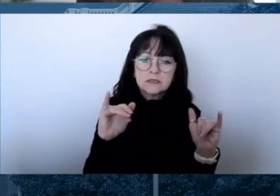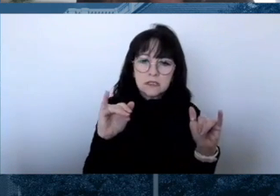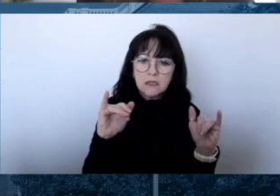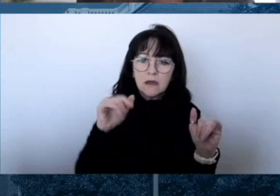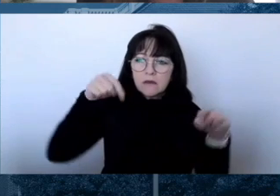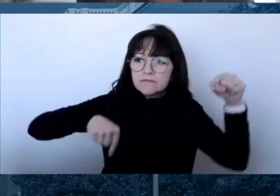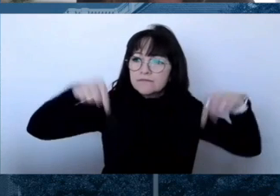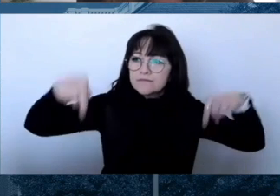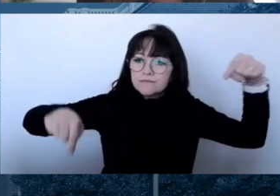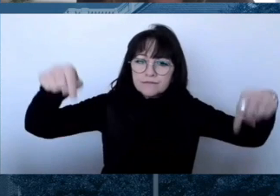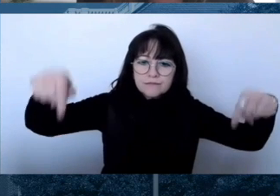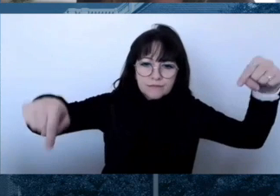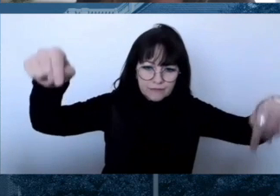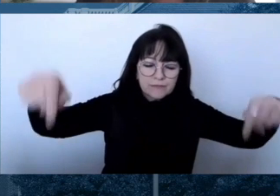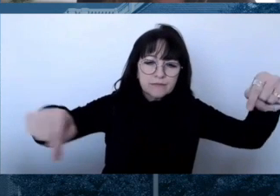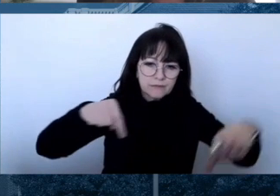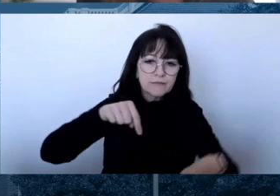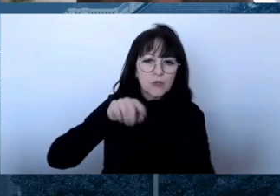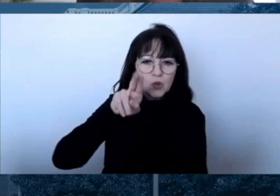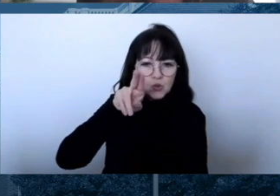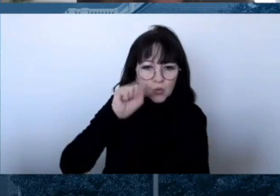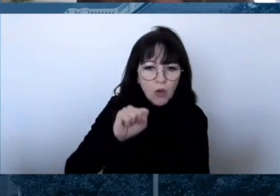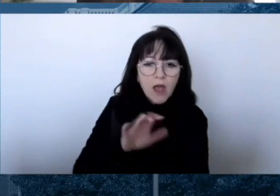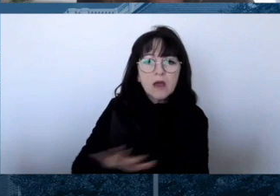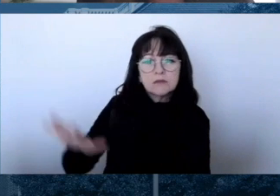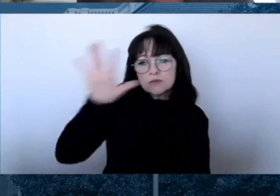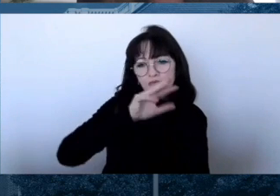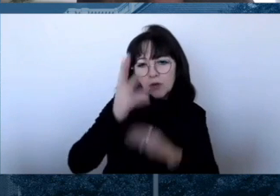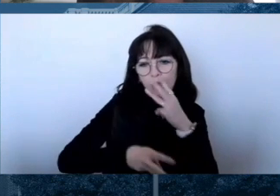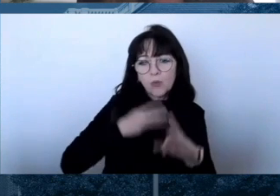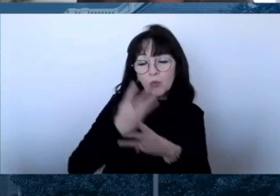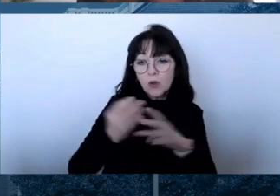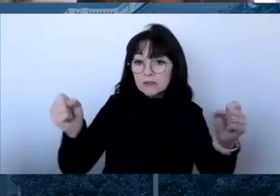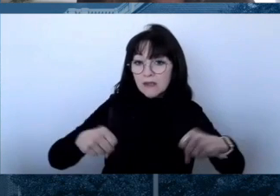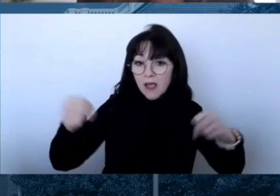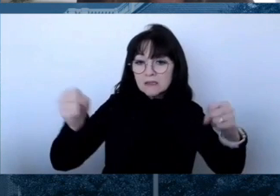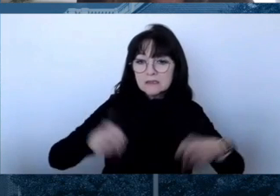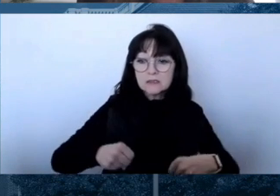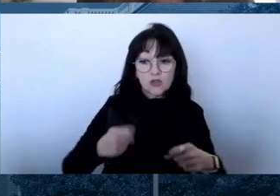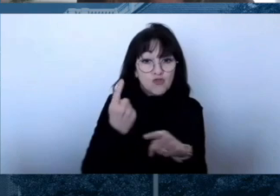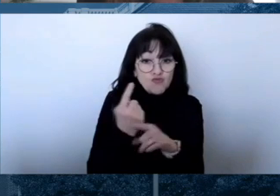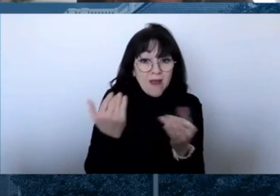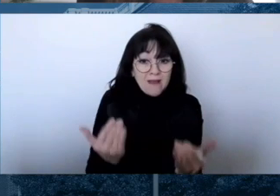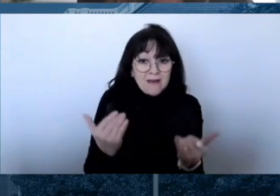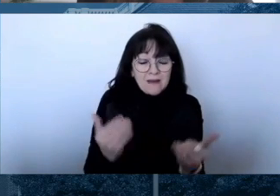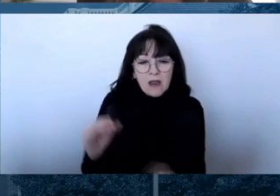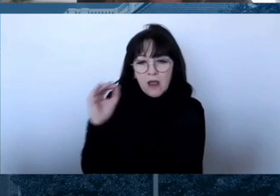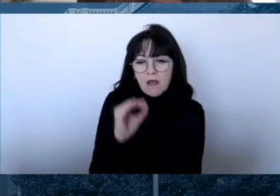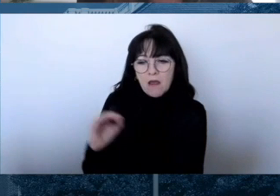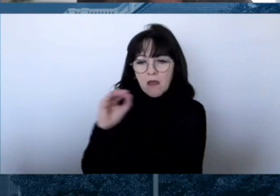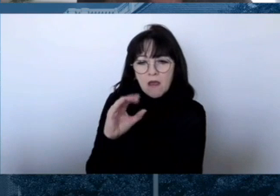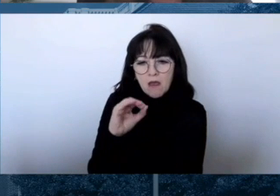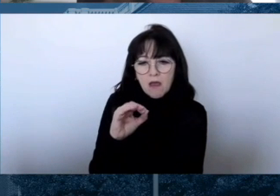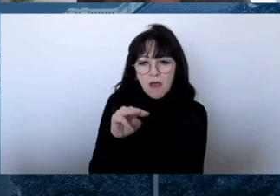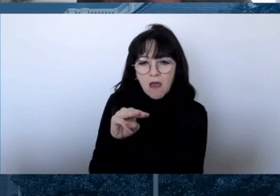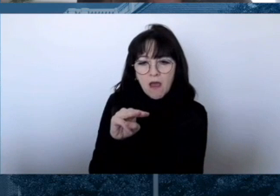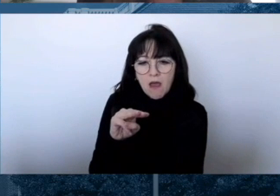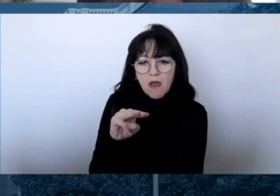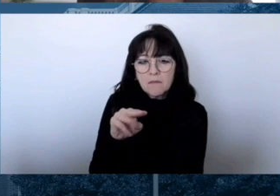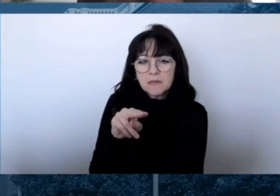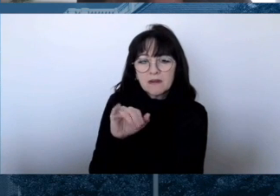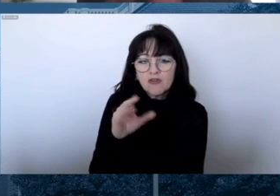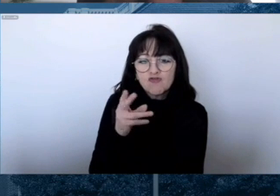Omicron variant is now dominant. And last week, we discussed a number of studies that look at the efficacy of vaccines and especially boosters